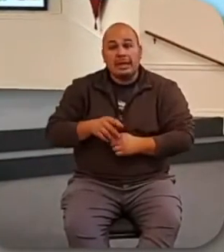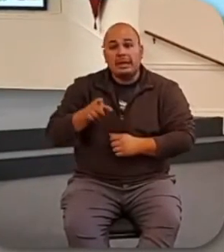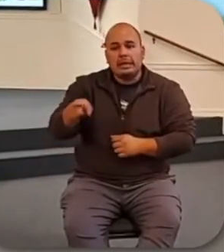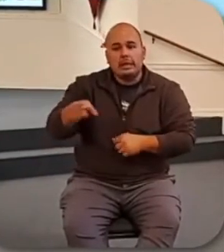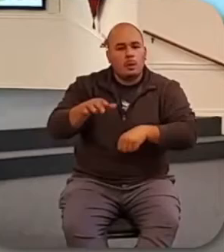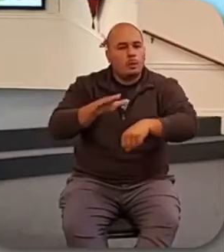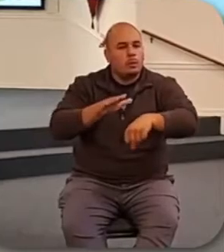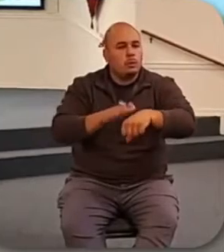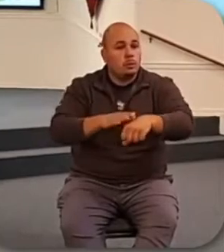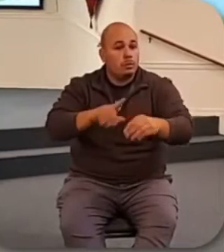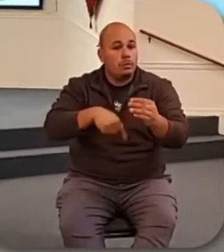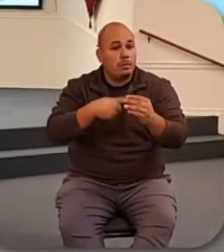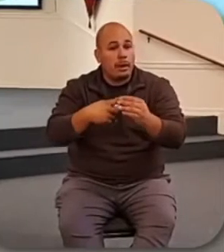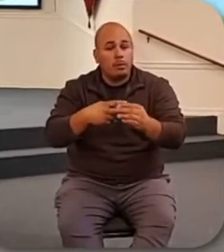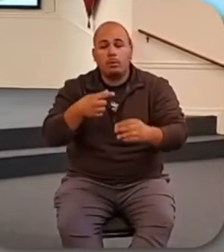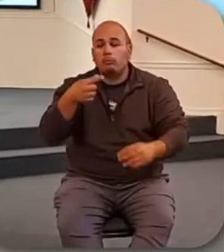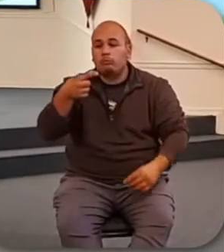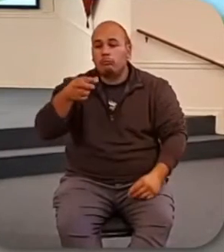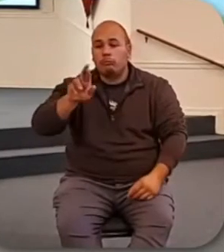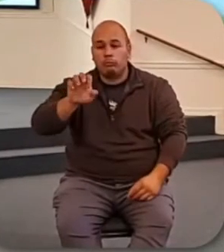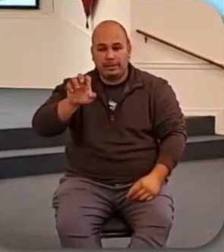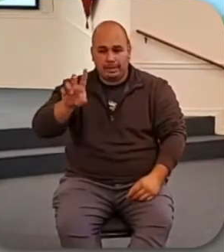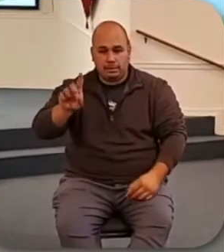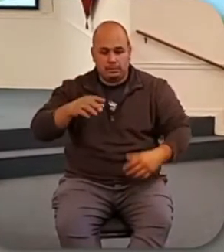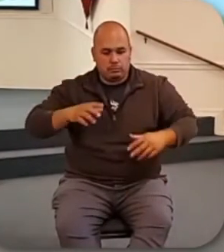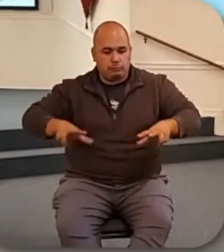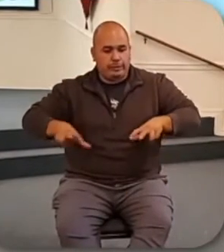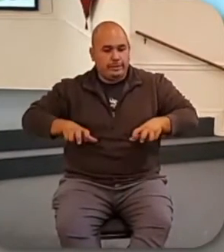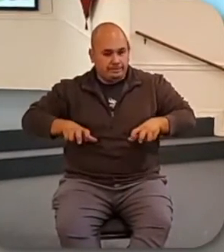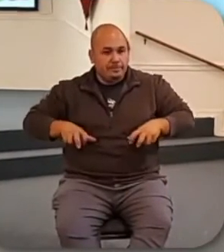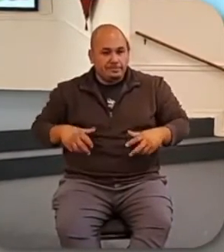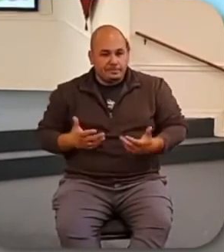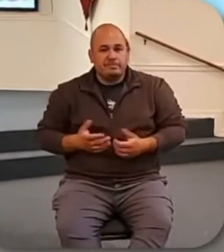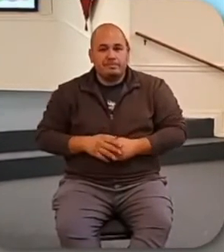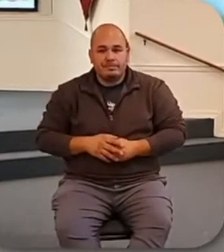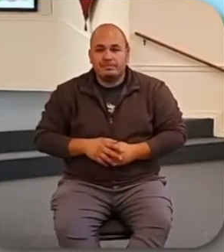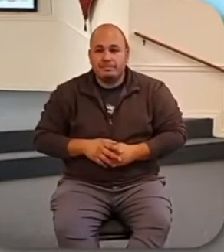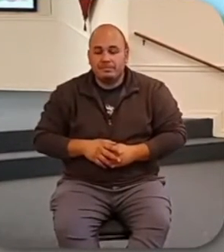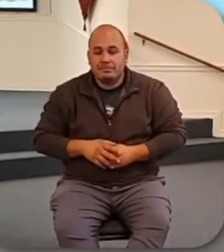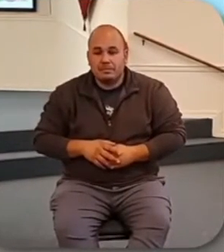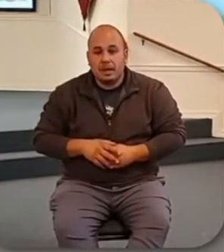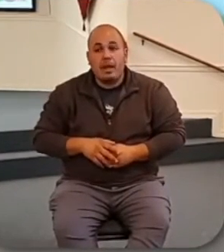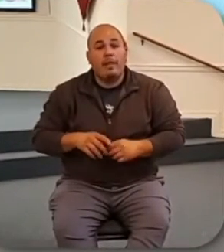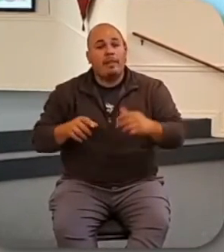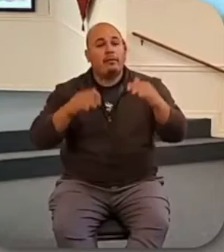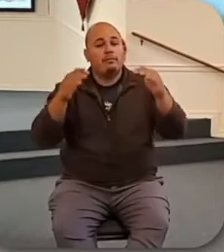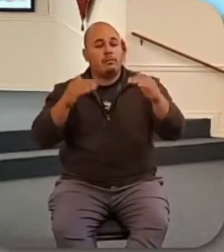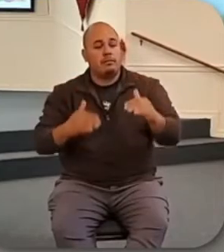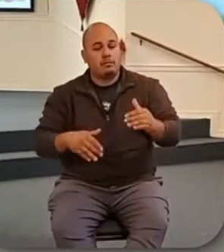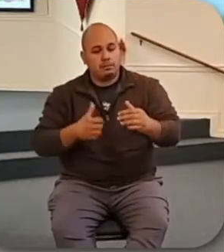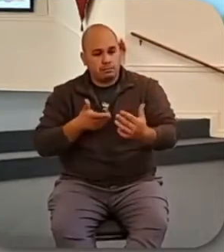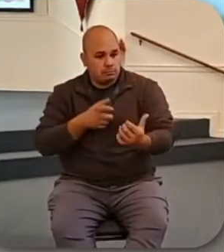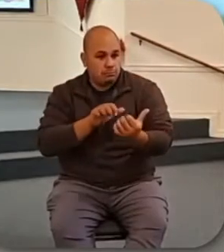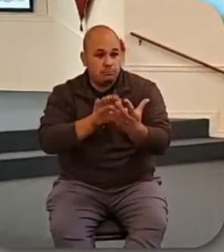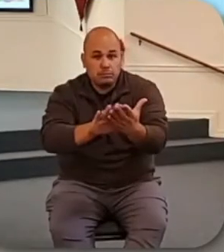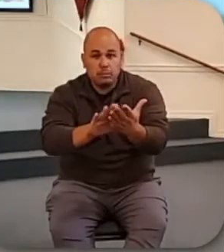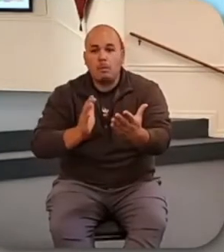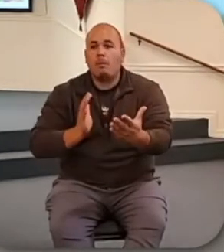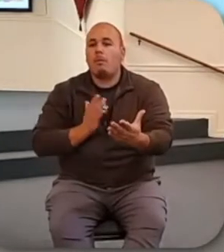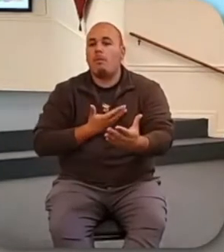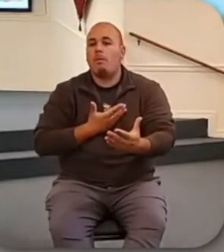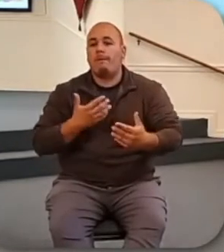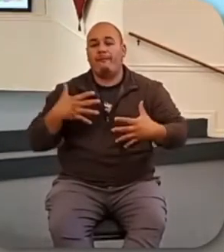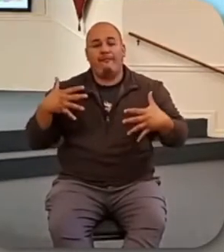our desire to have more than we need. And then he addresses our fear of not having what we do